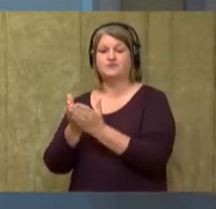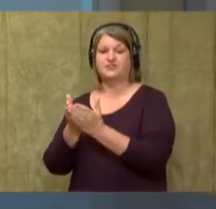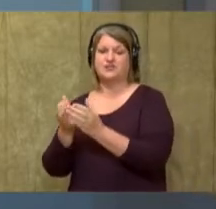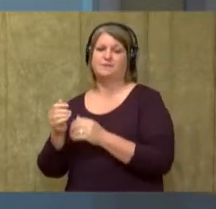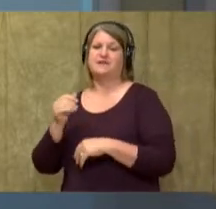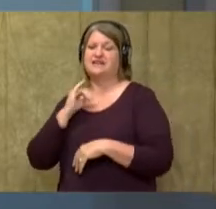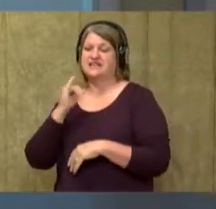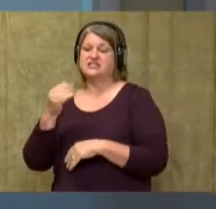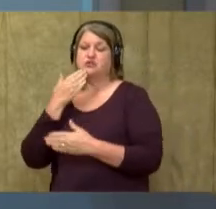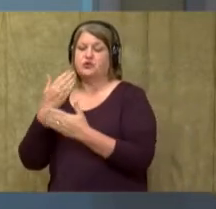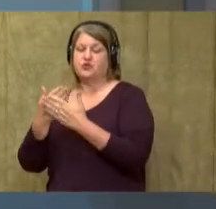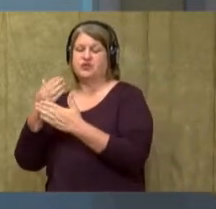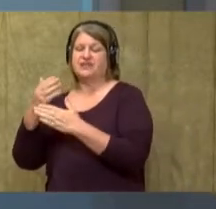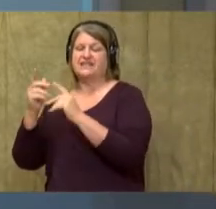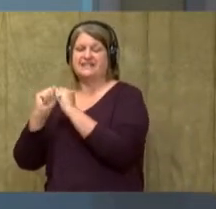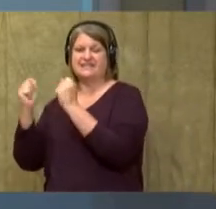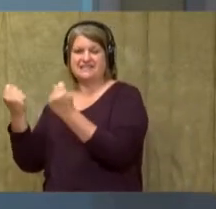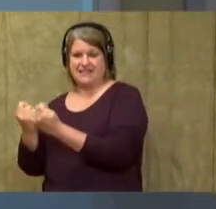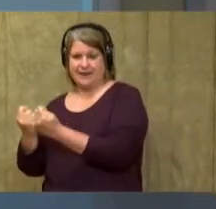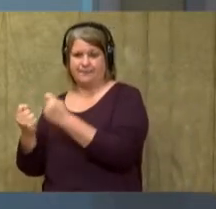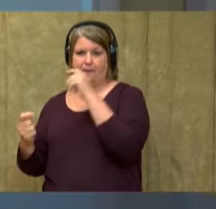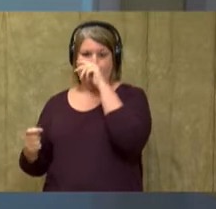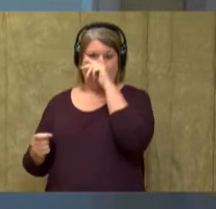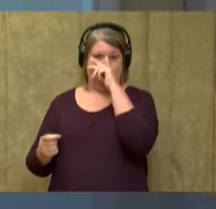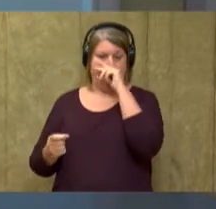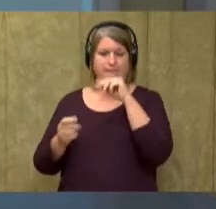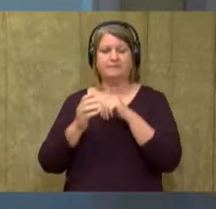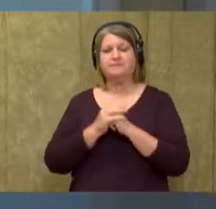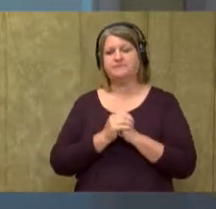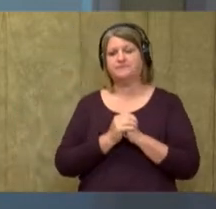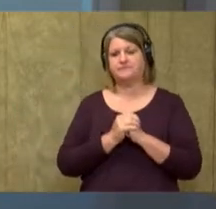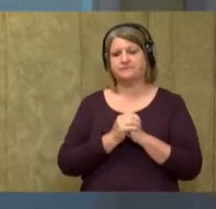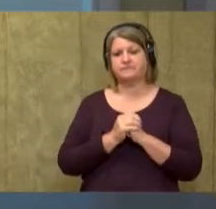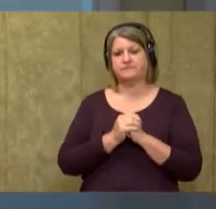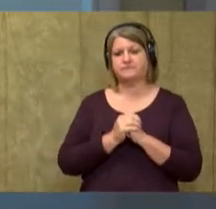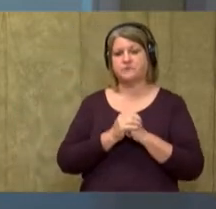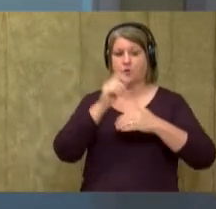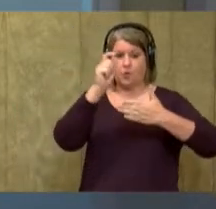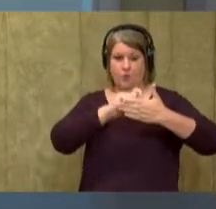the sentence, the crew of a cruise ship is a good team.